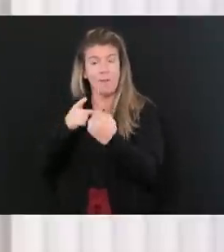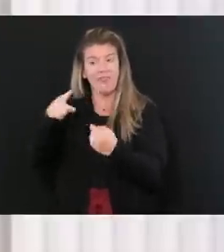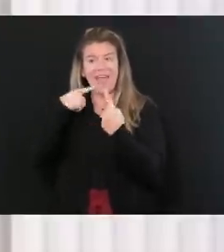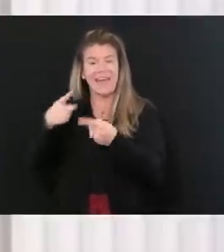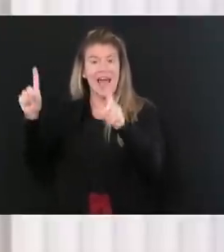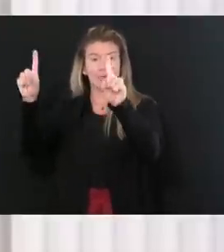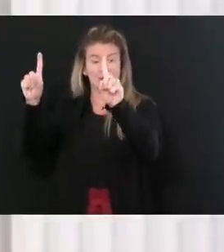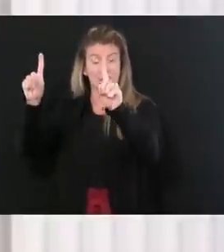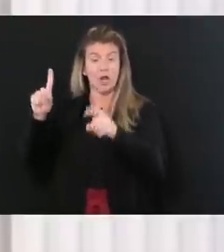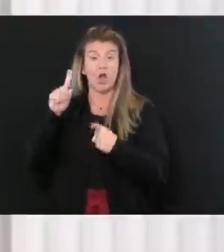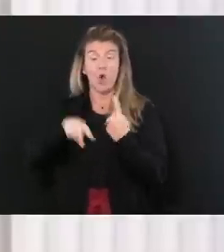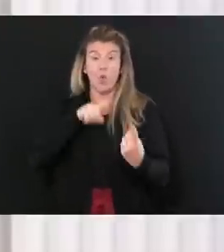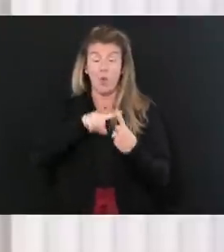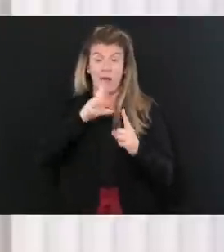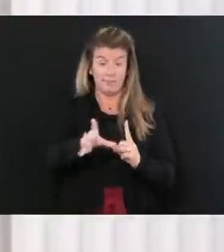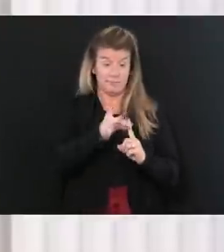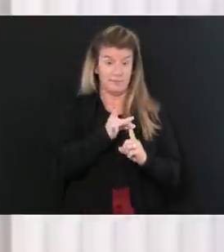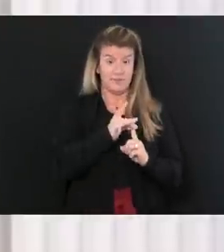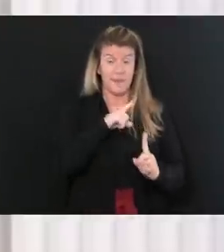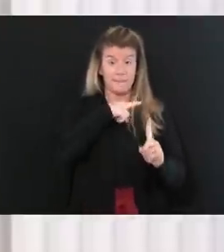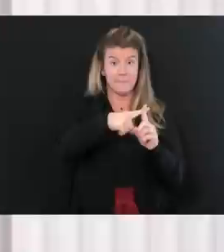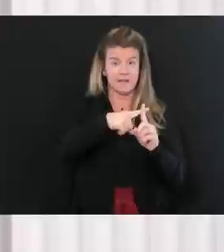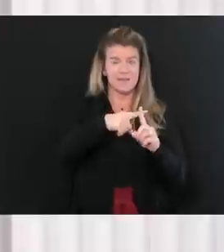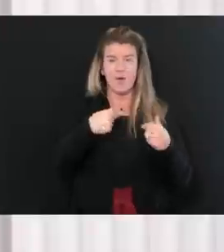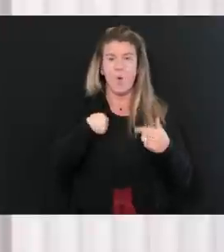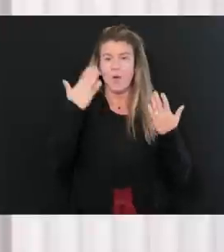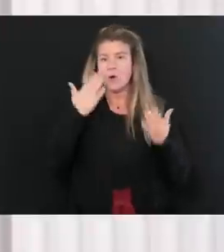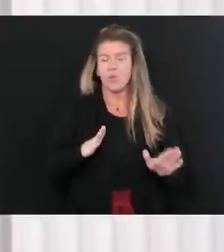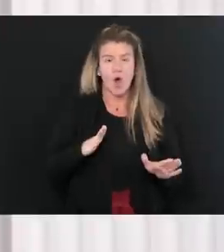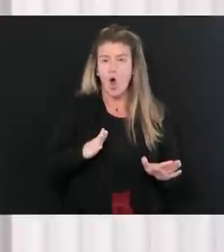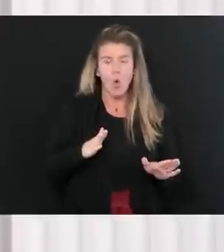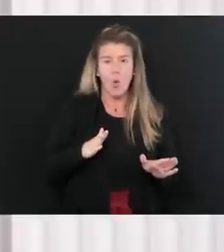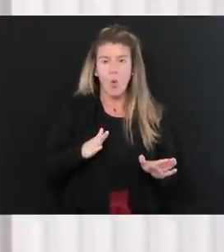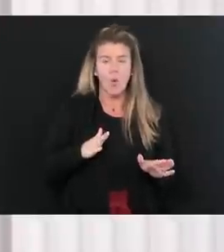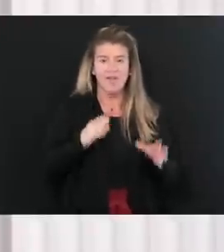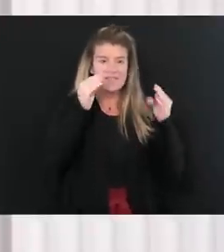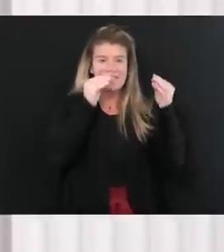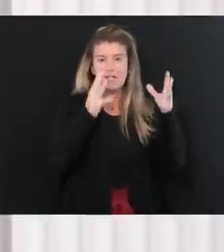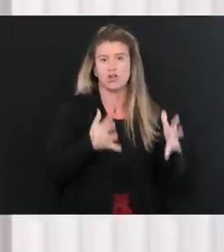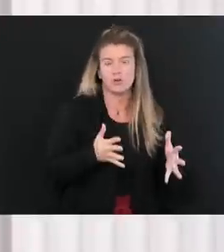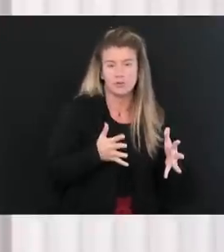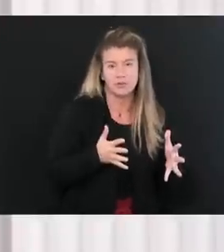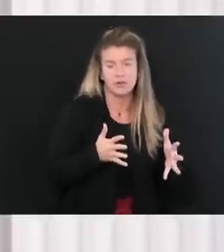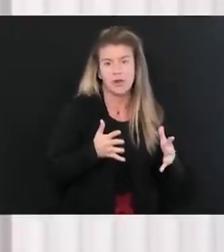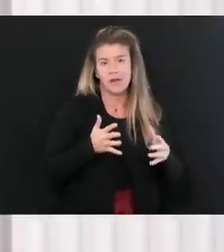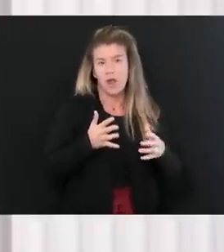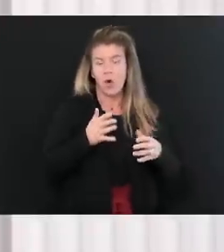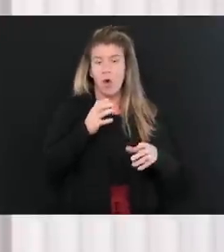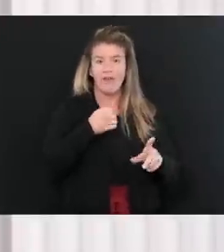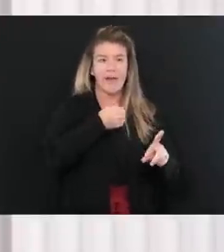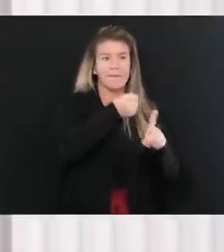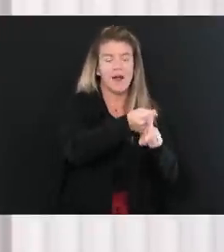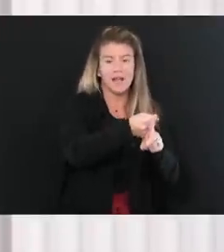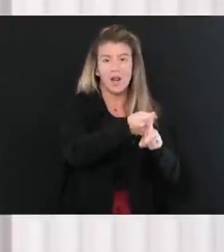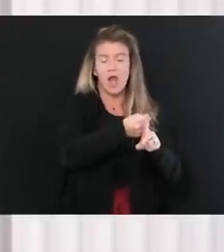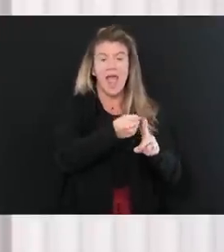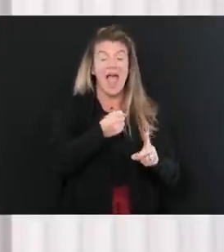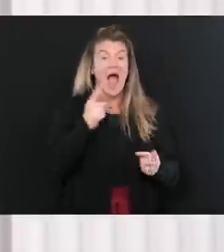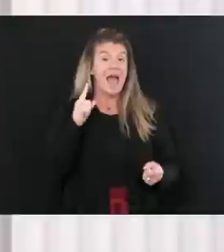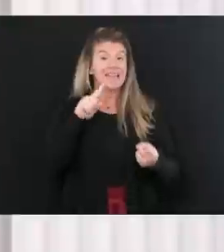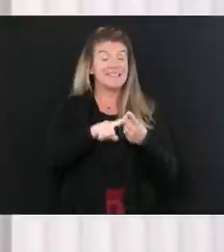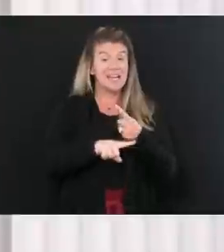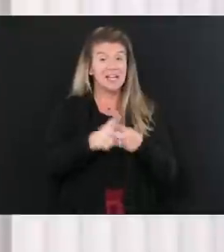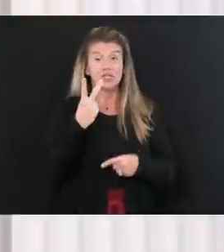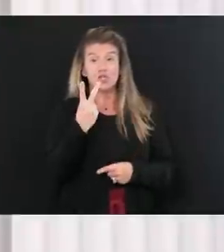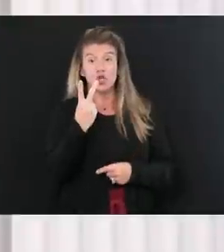those positive cases, we don't know that it's a teacher. We don't know that there's an outbreak unless it's two or more teachers who